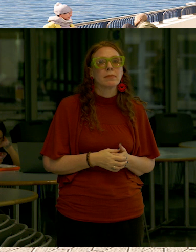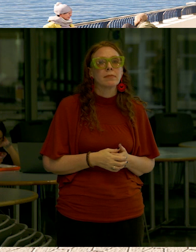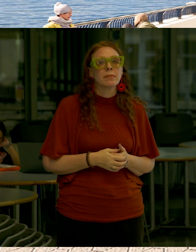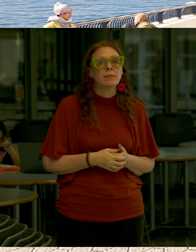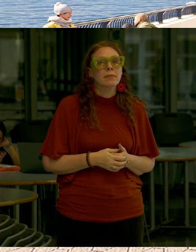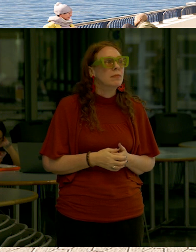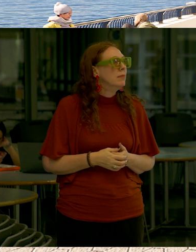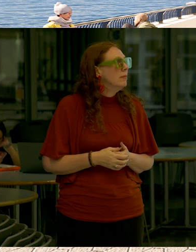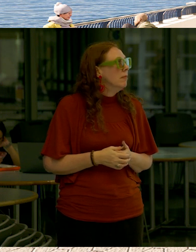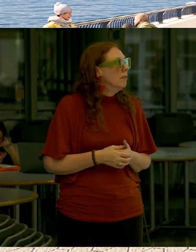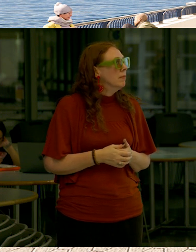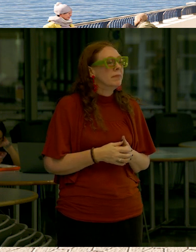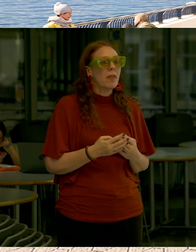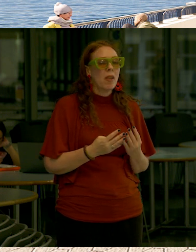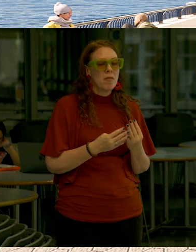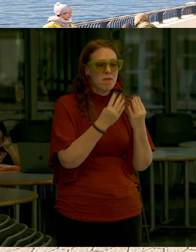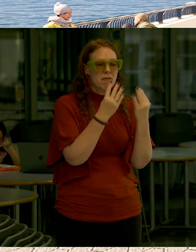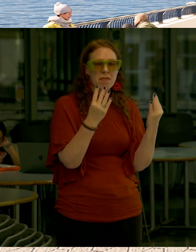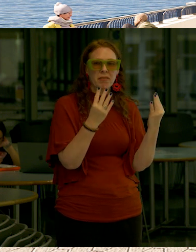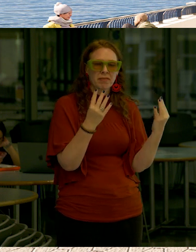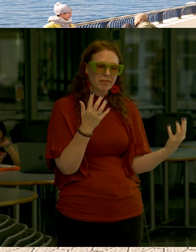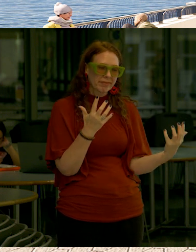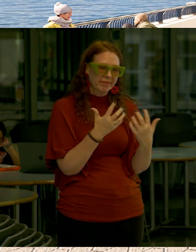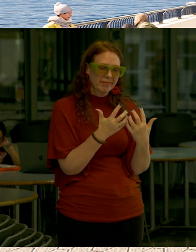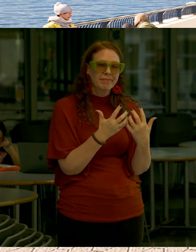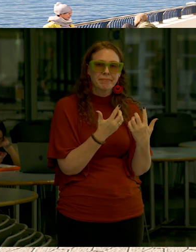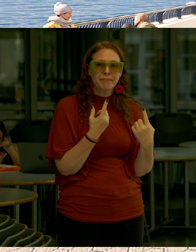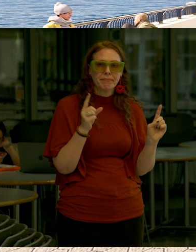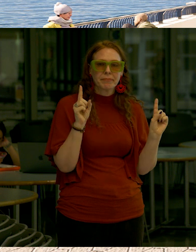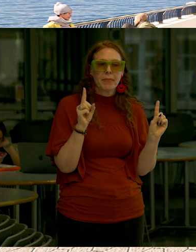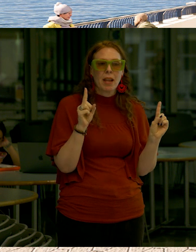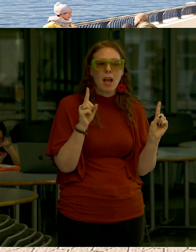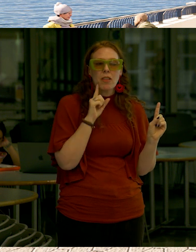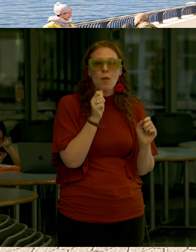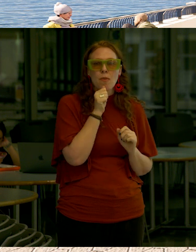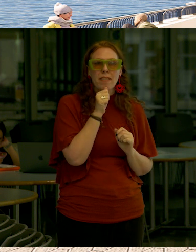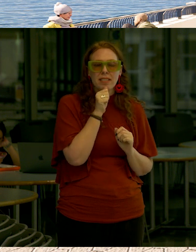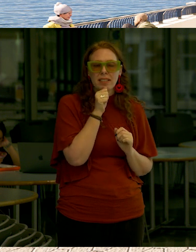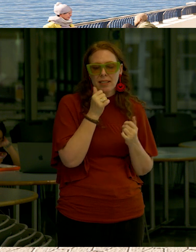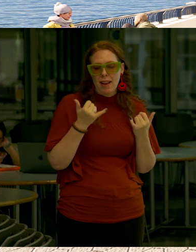the wall effectively matches the current privacy wall elevation and is built in that alignment